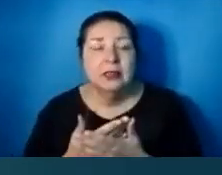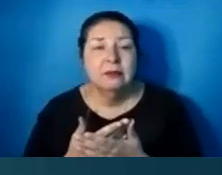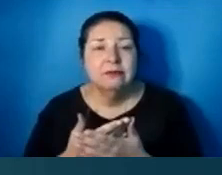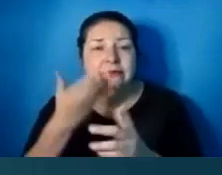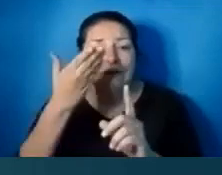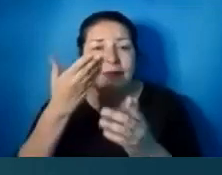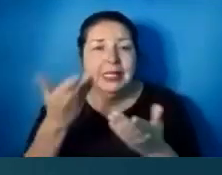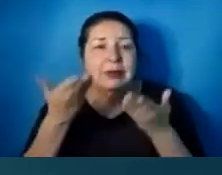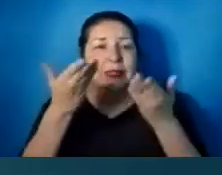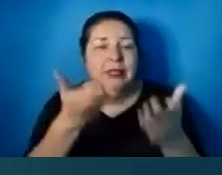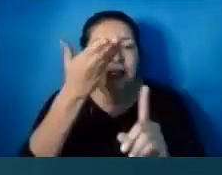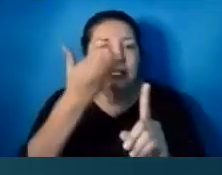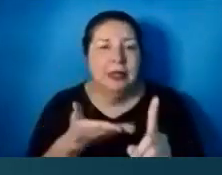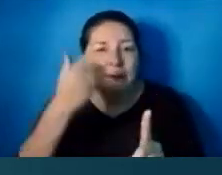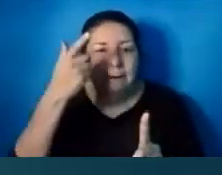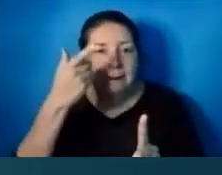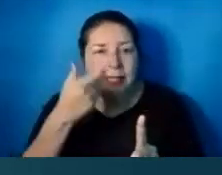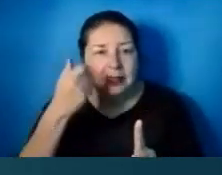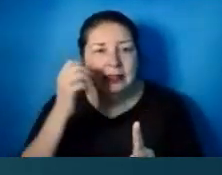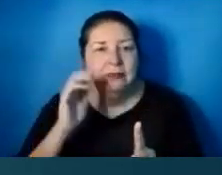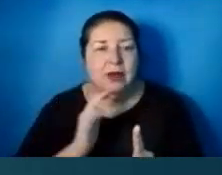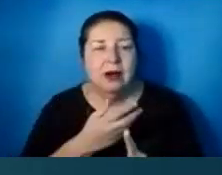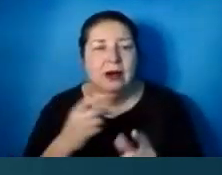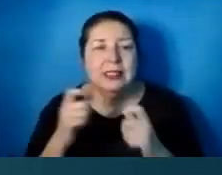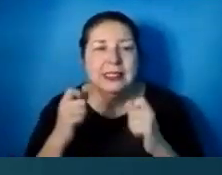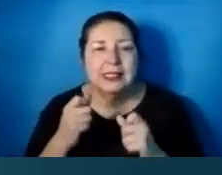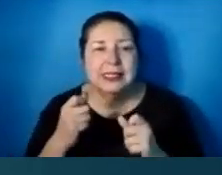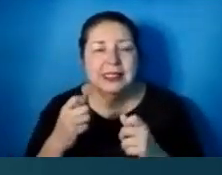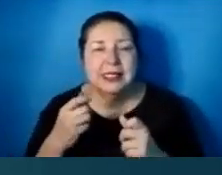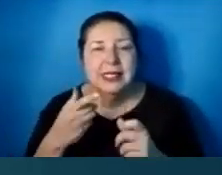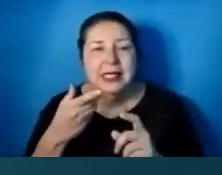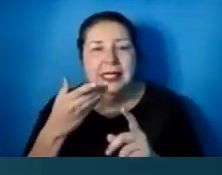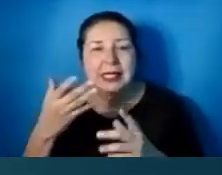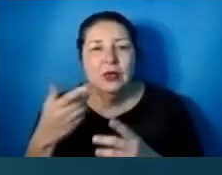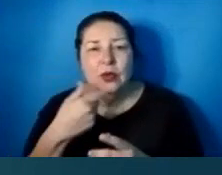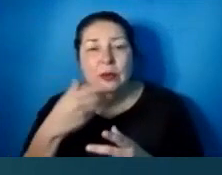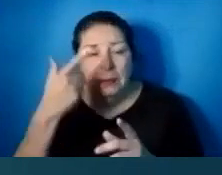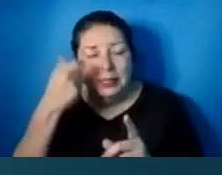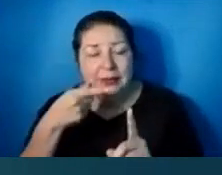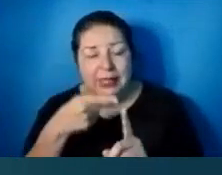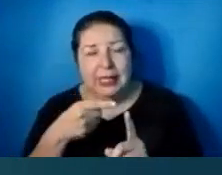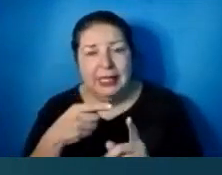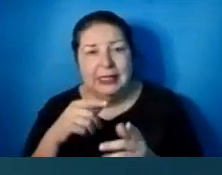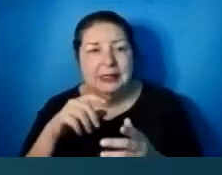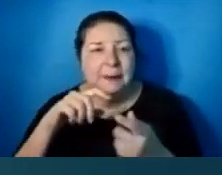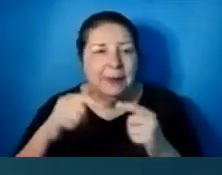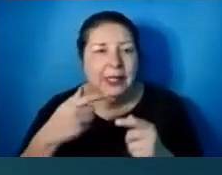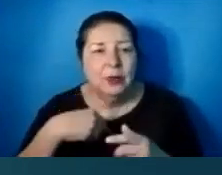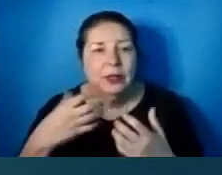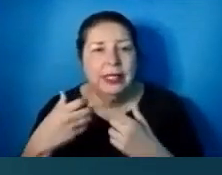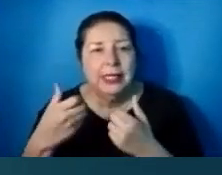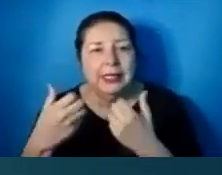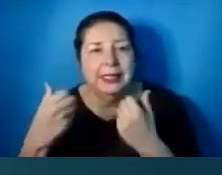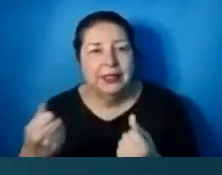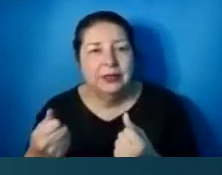we are healed. All of us are like sheep have gone astray. Each of us has turned to his own way.